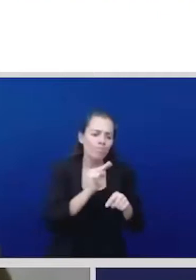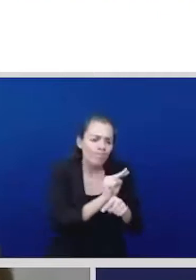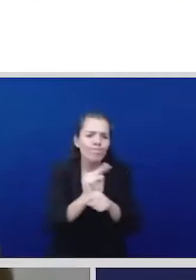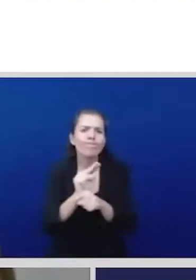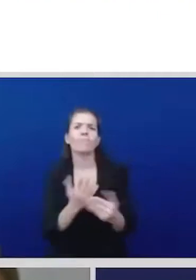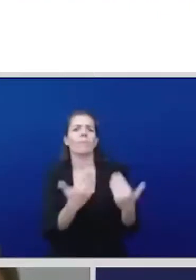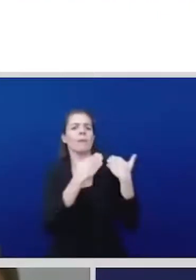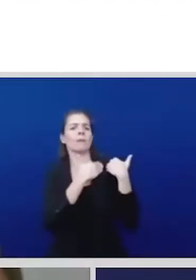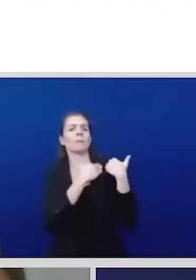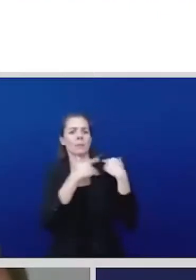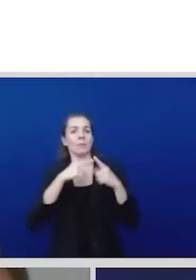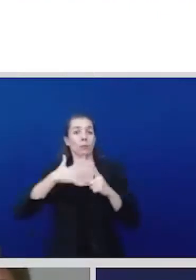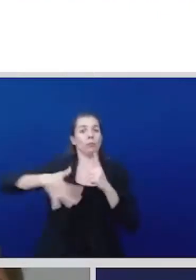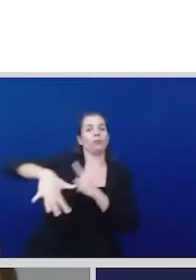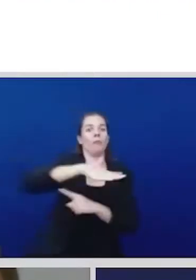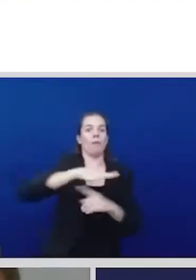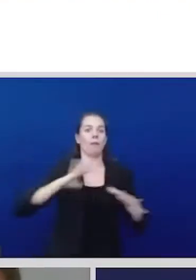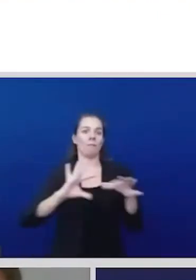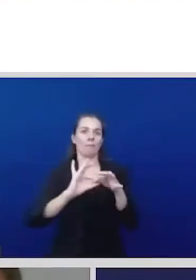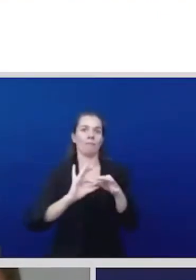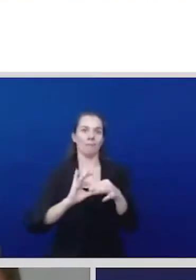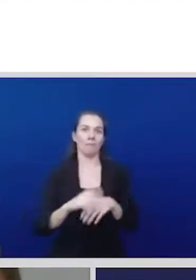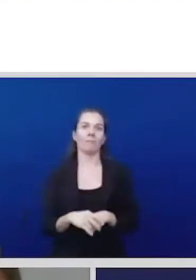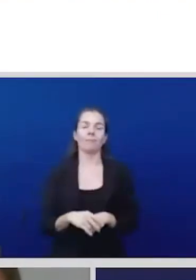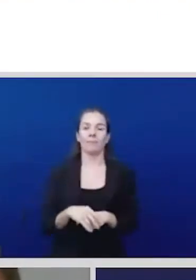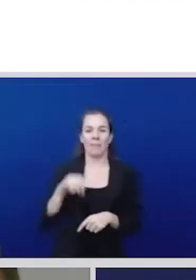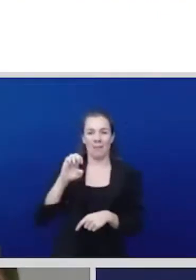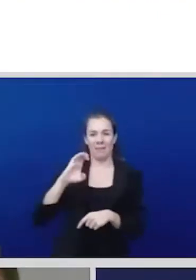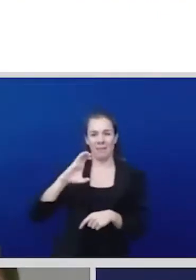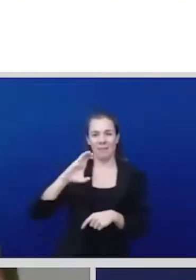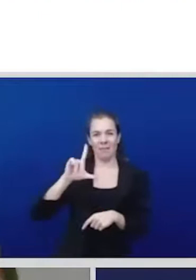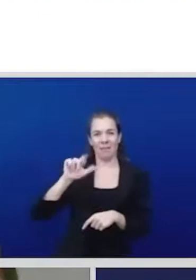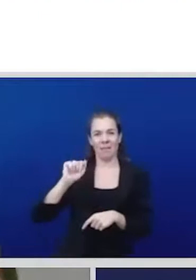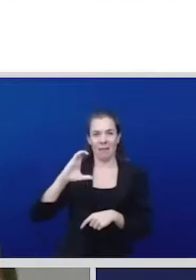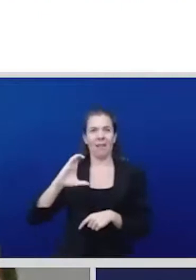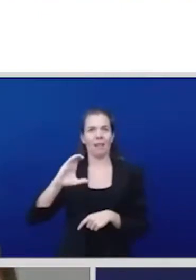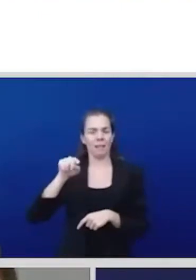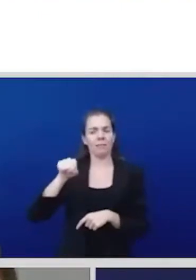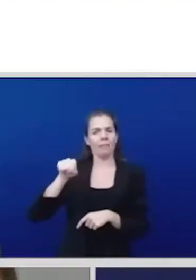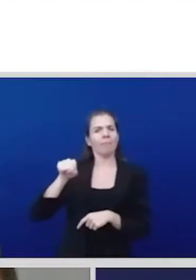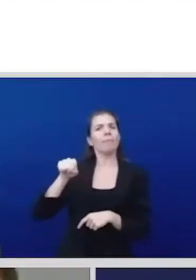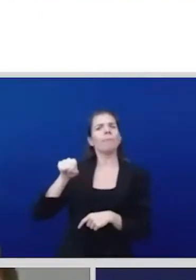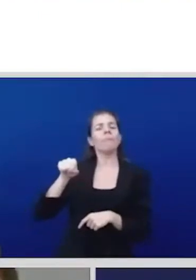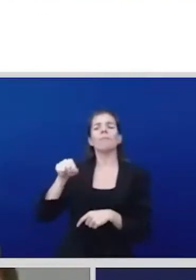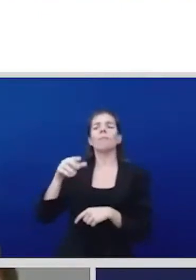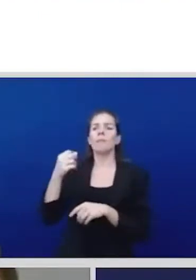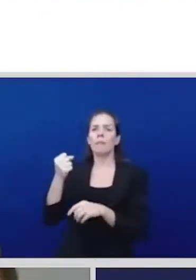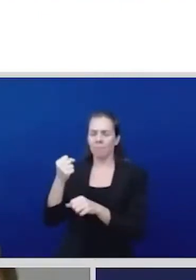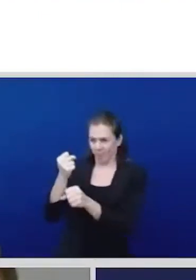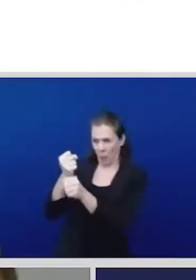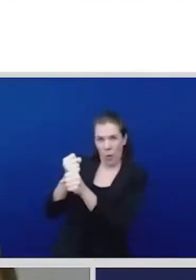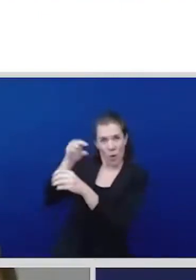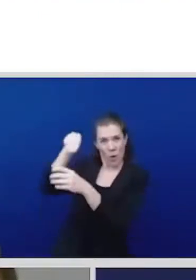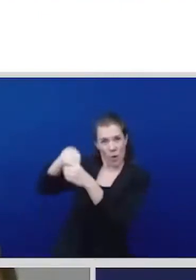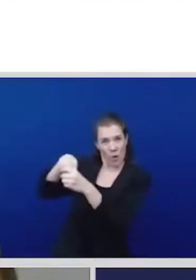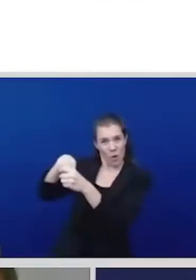in these last decades if there had incorporation of women to labor to labor although then obviously has been in around a 50